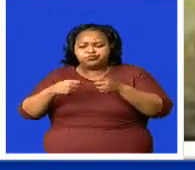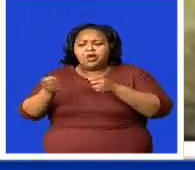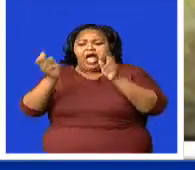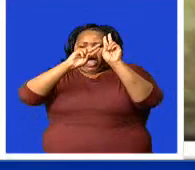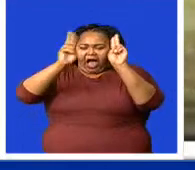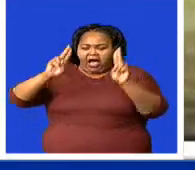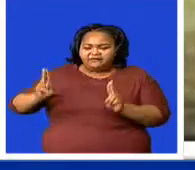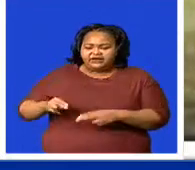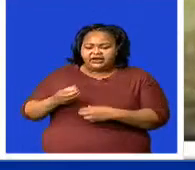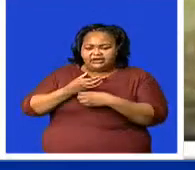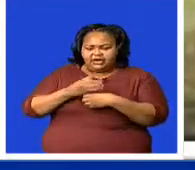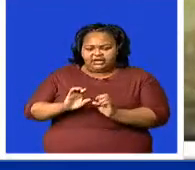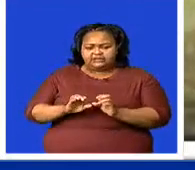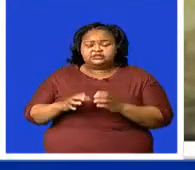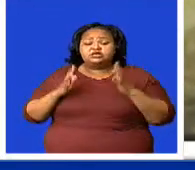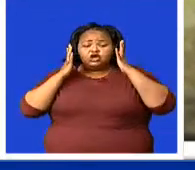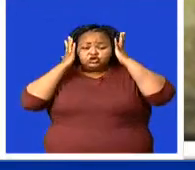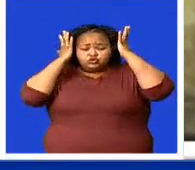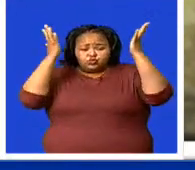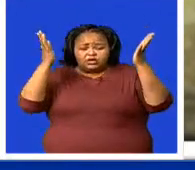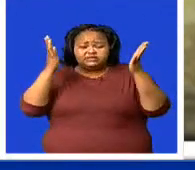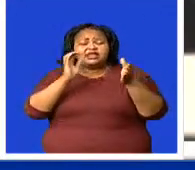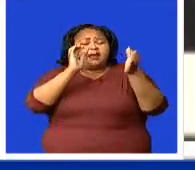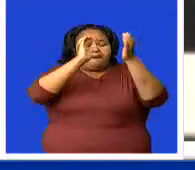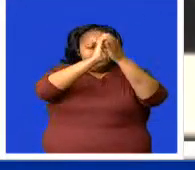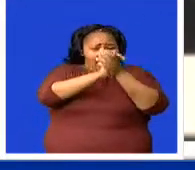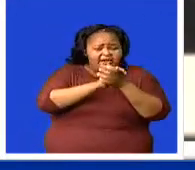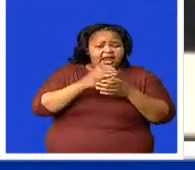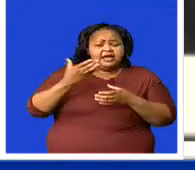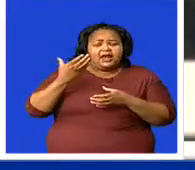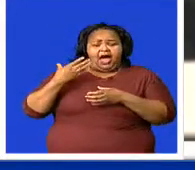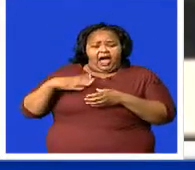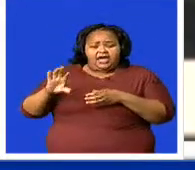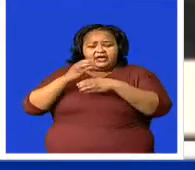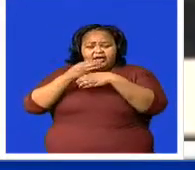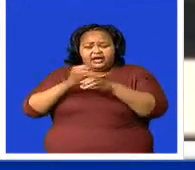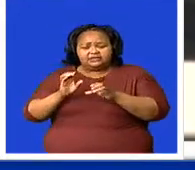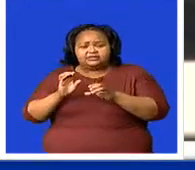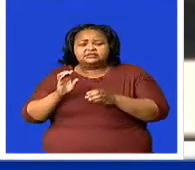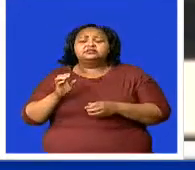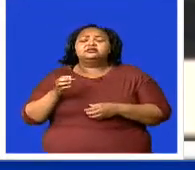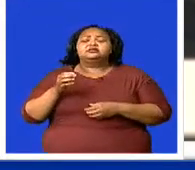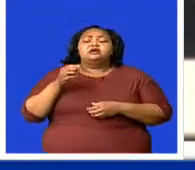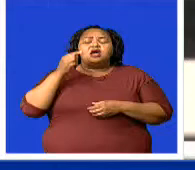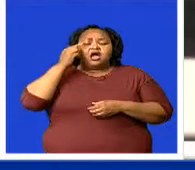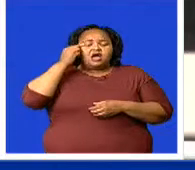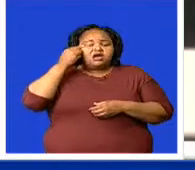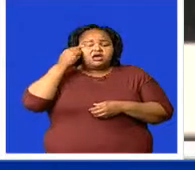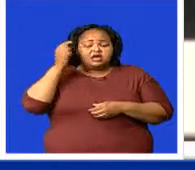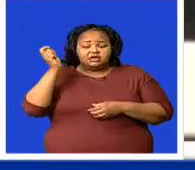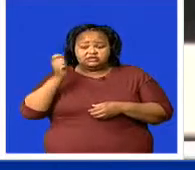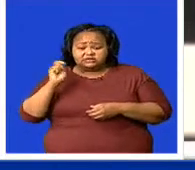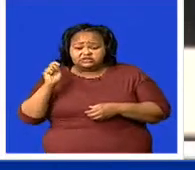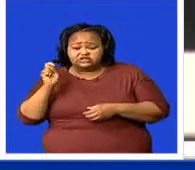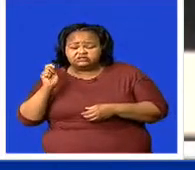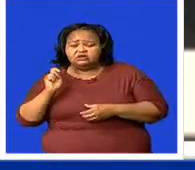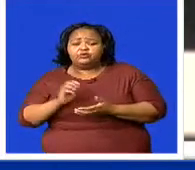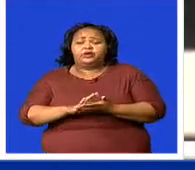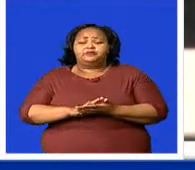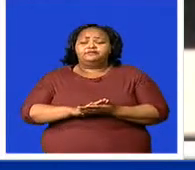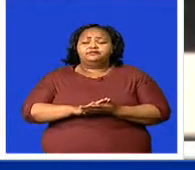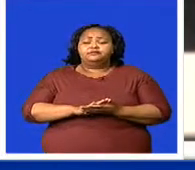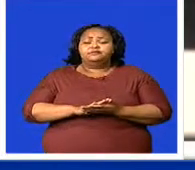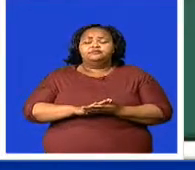the Swatini also has partnerships with other countries like the Republic of China, Taiwan, which the Kingdom prides